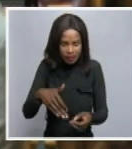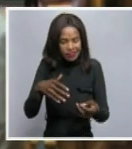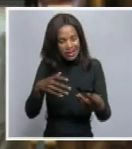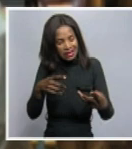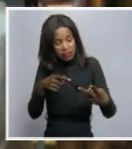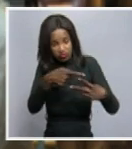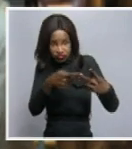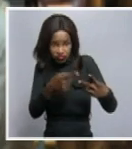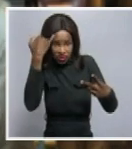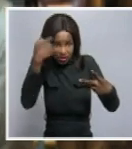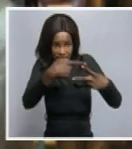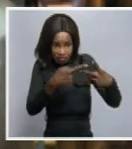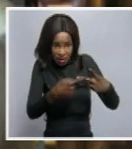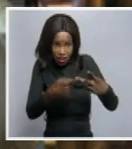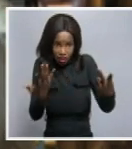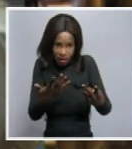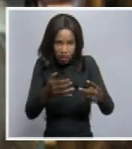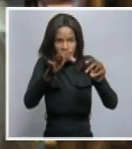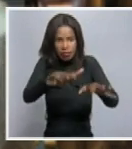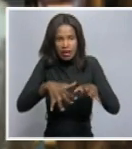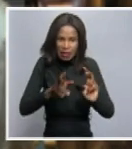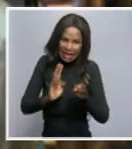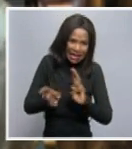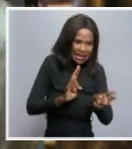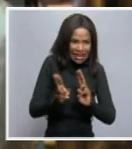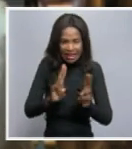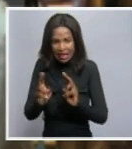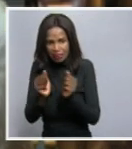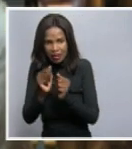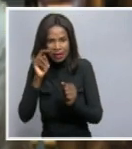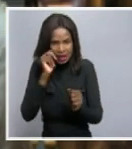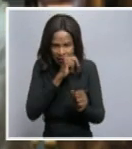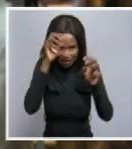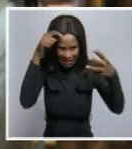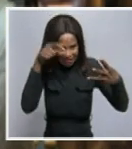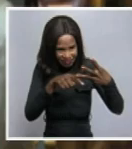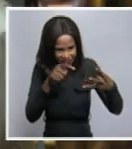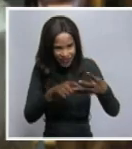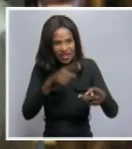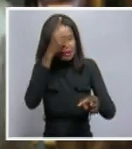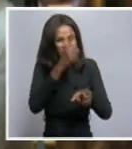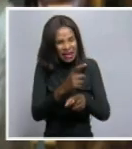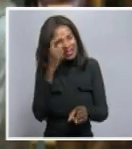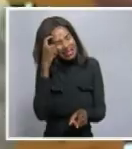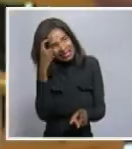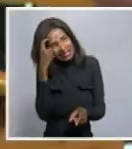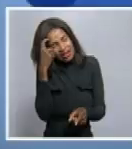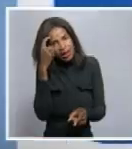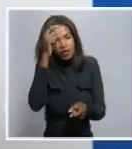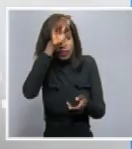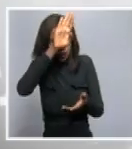that is, again, an achievement from that process, based on that motion. And they are ready to make some